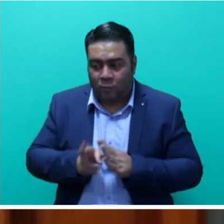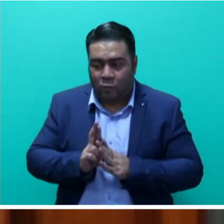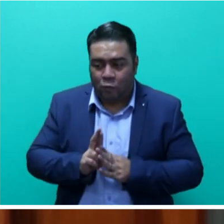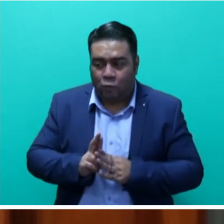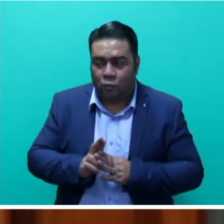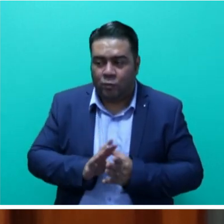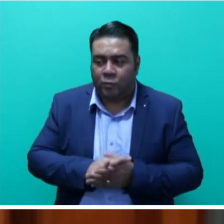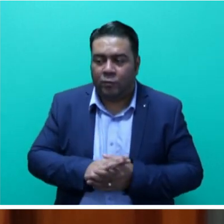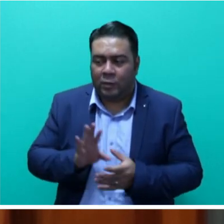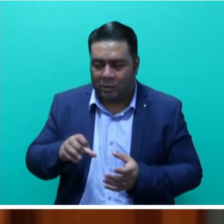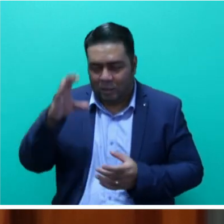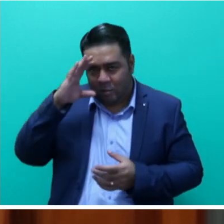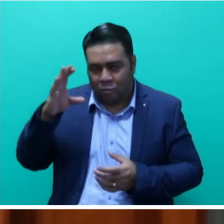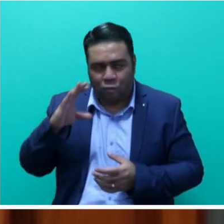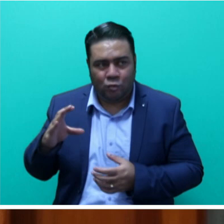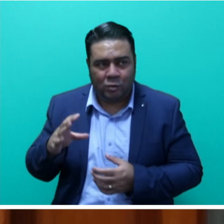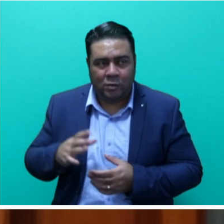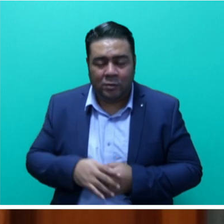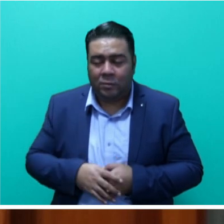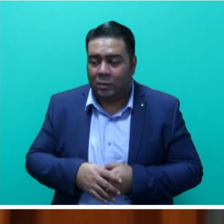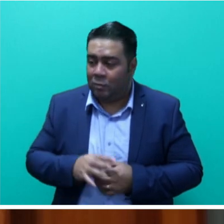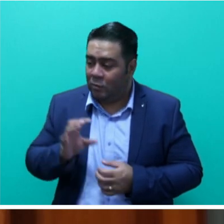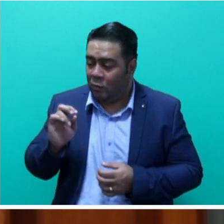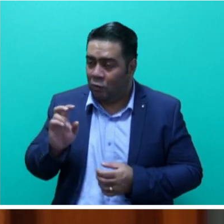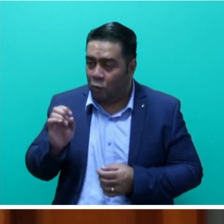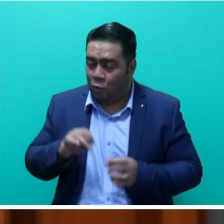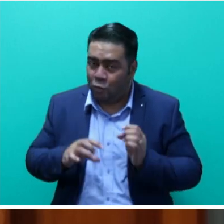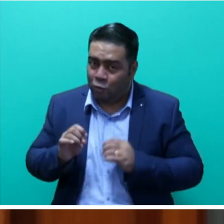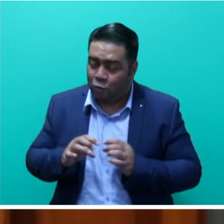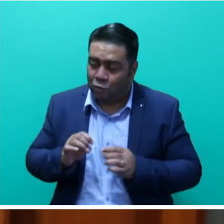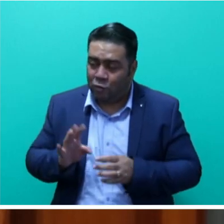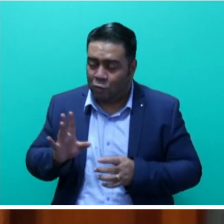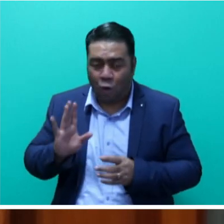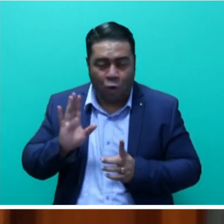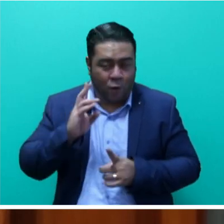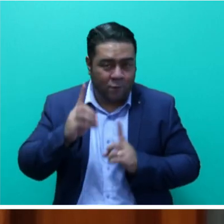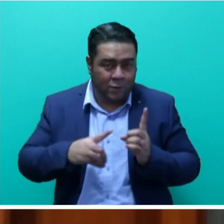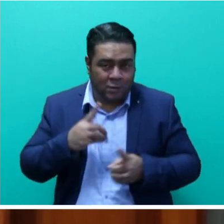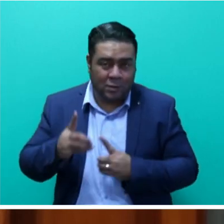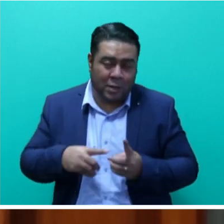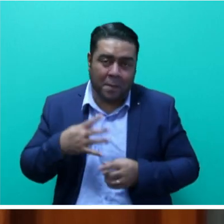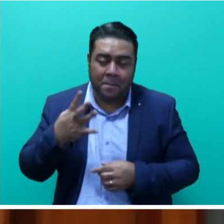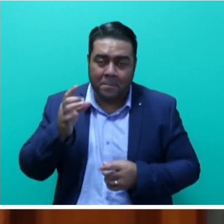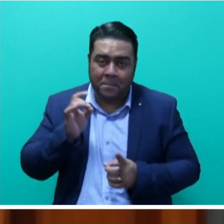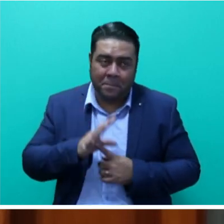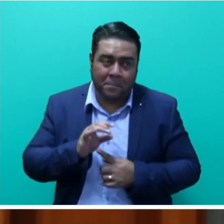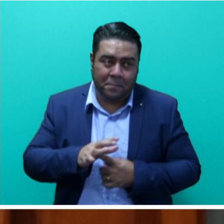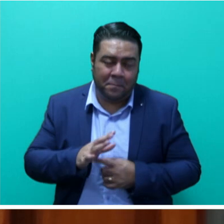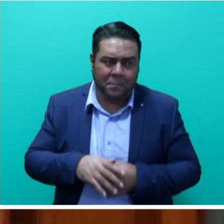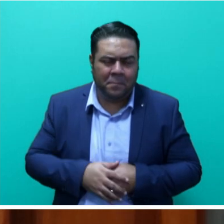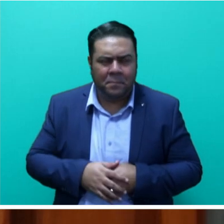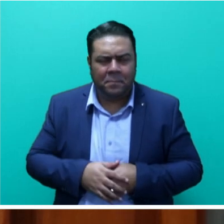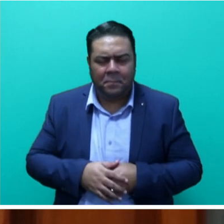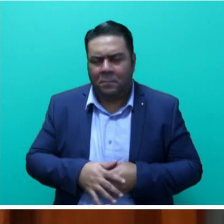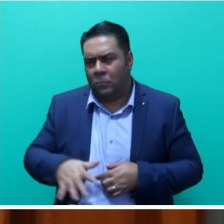countries. In terms of our contribution at the conference, the importance of cooperatives has been recognised across